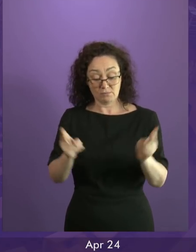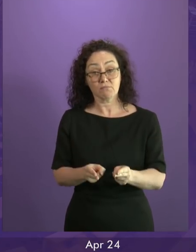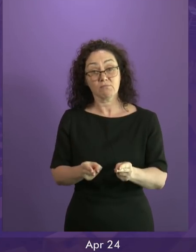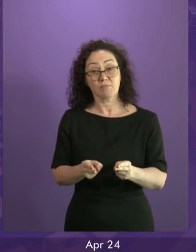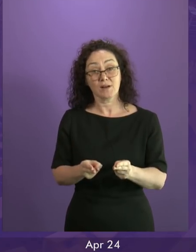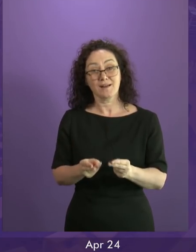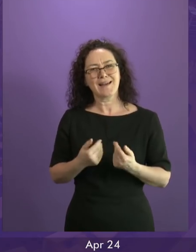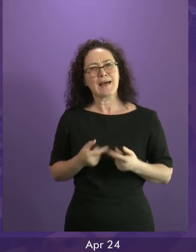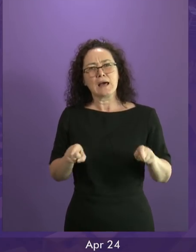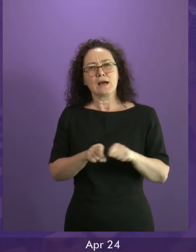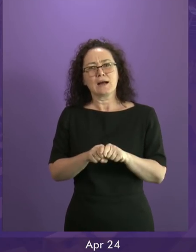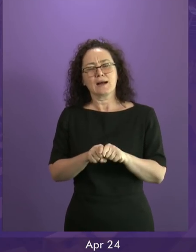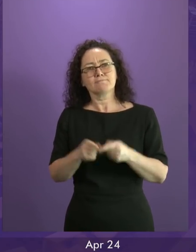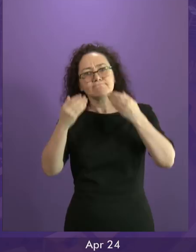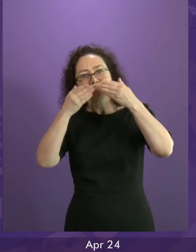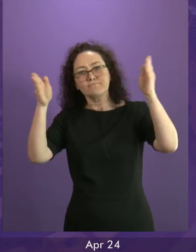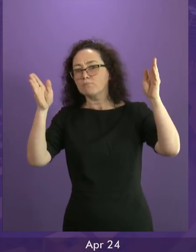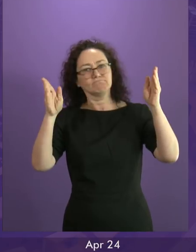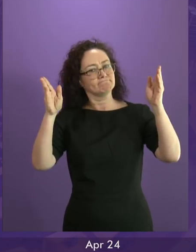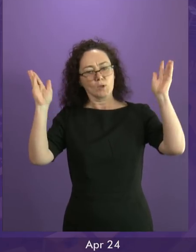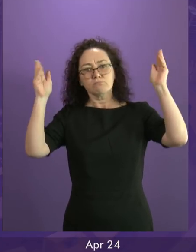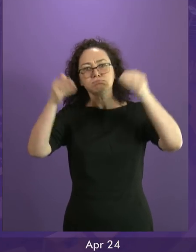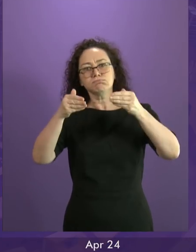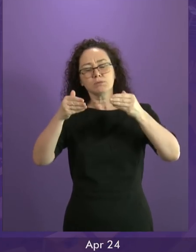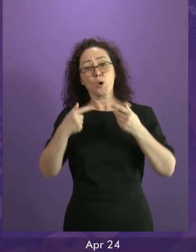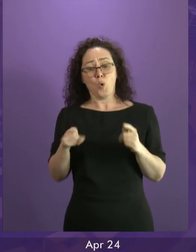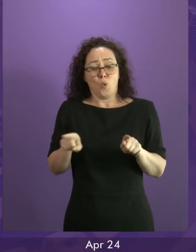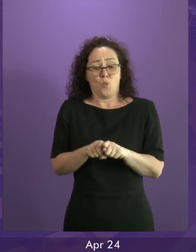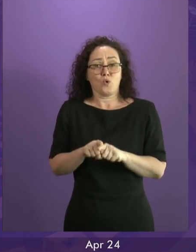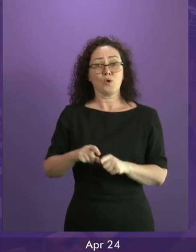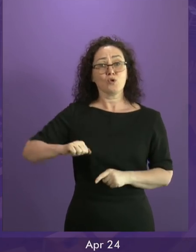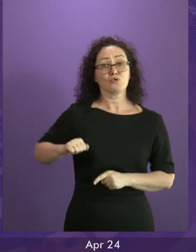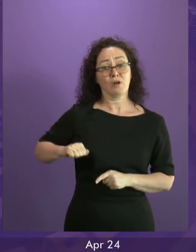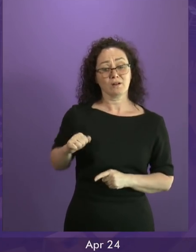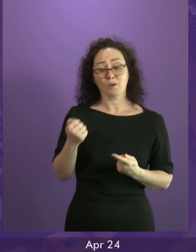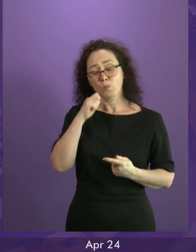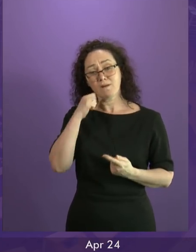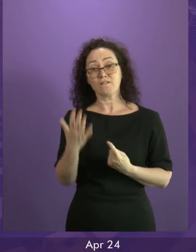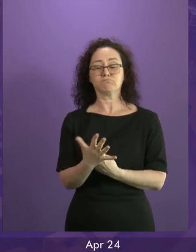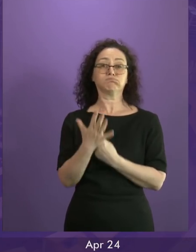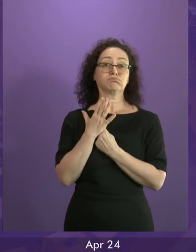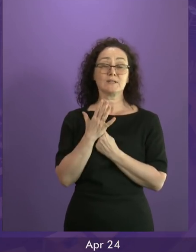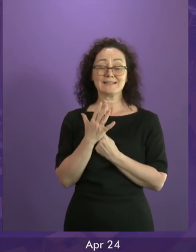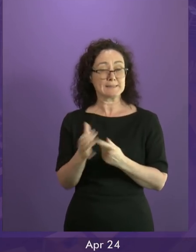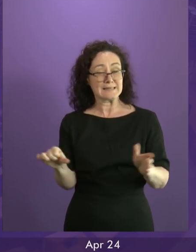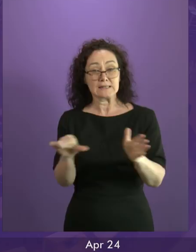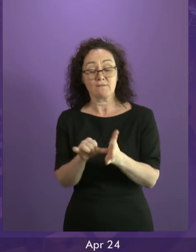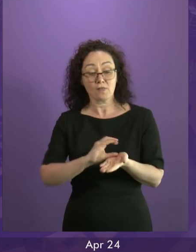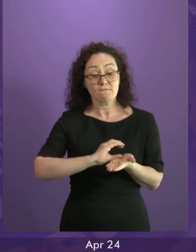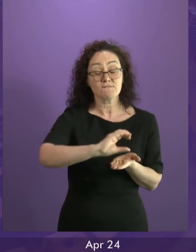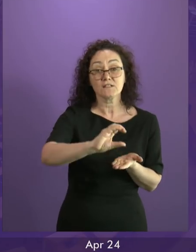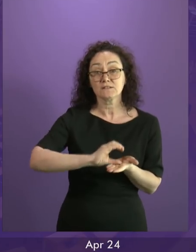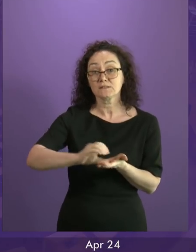horizons and greater pressure on our ability to fund the public services and social contract that we value so highly.